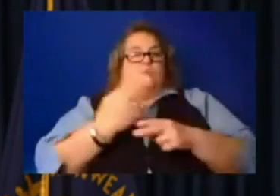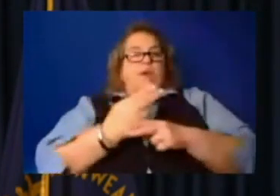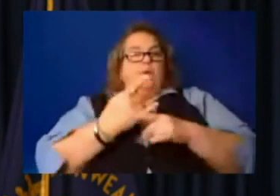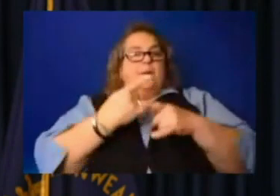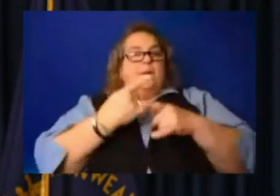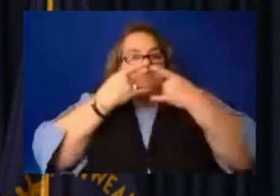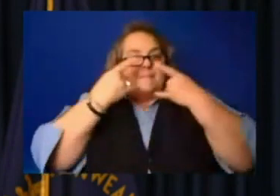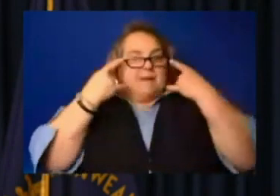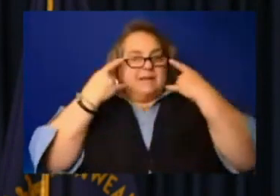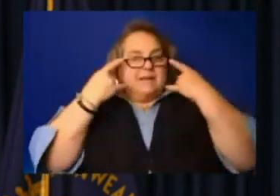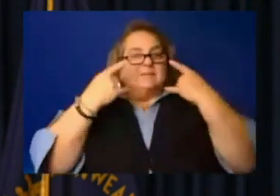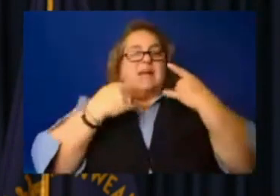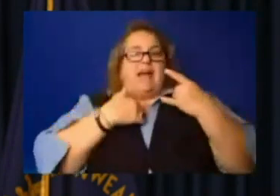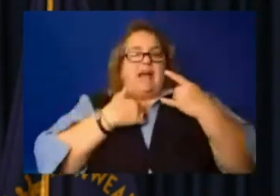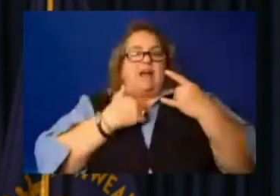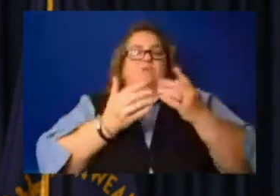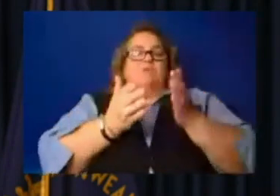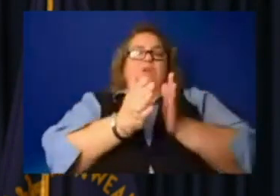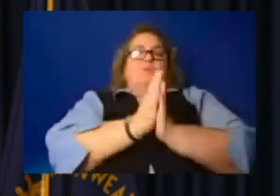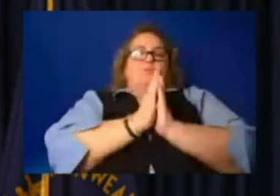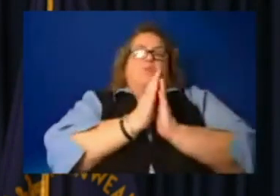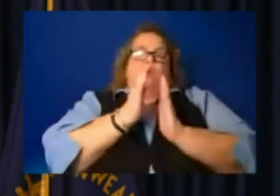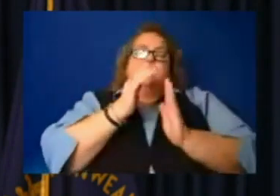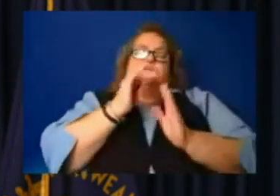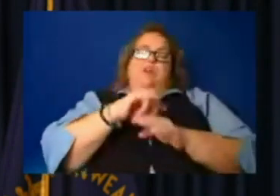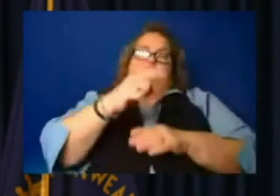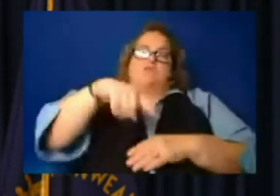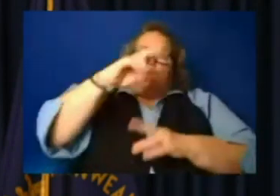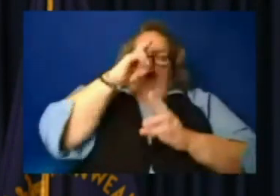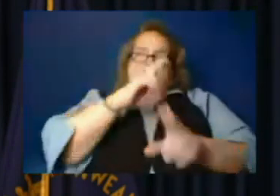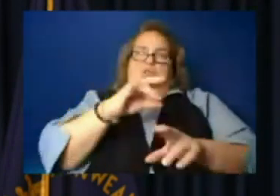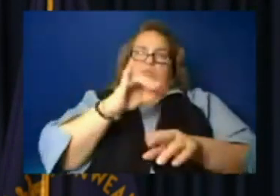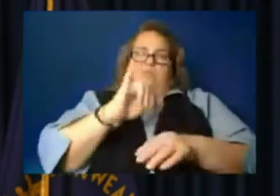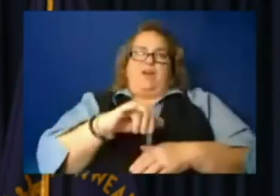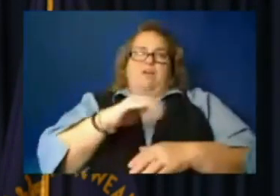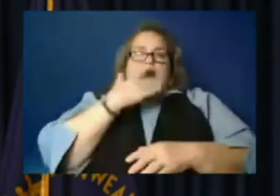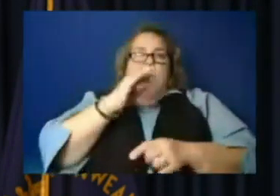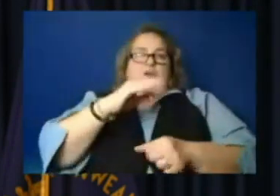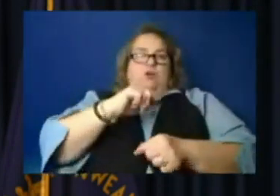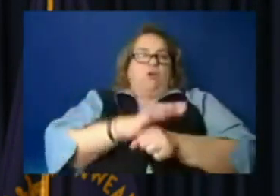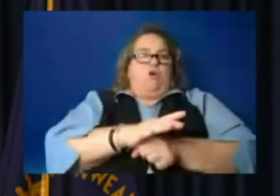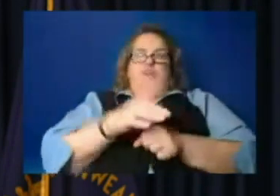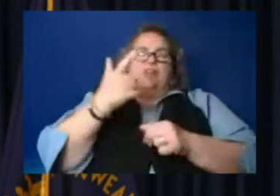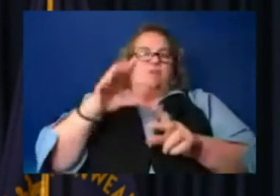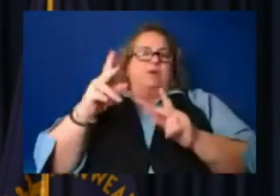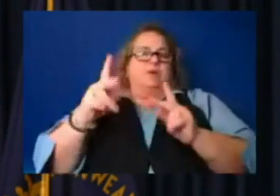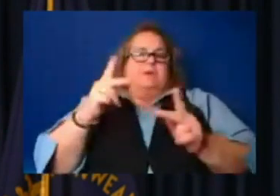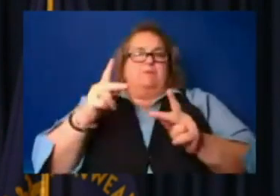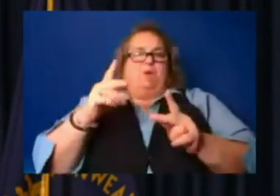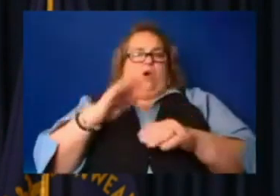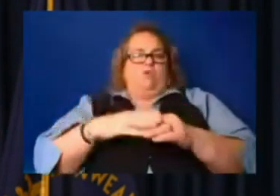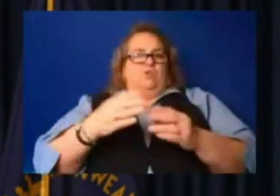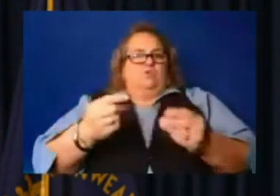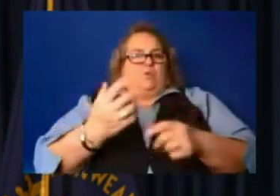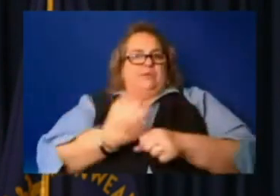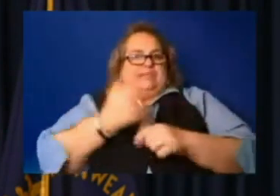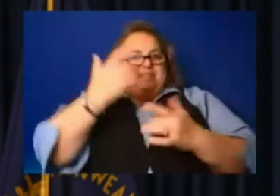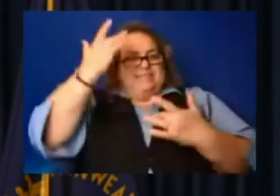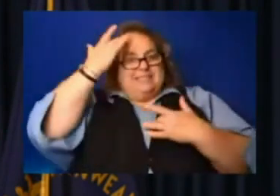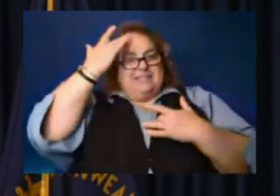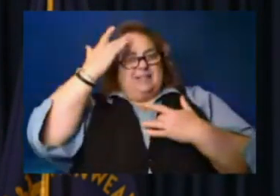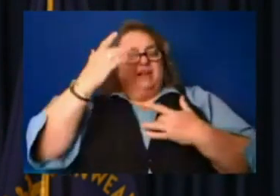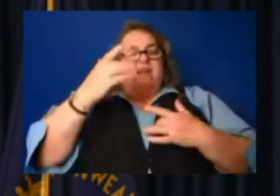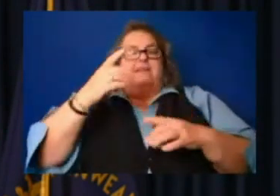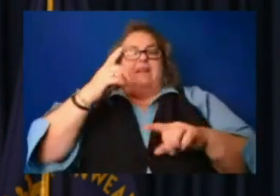request that you honor that due to COVID-19. They don't want to lose the people they have on the ground that could prevent or delay